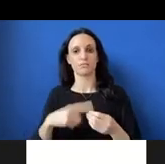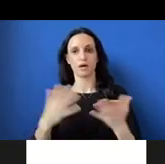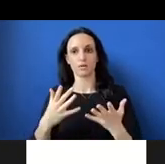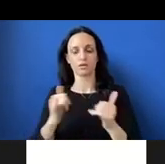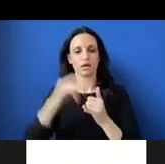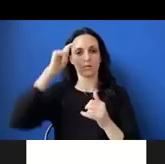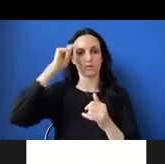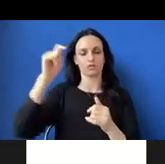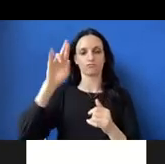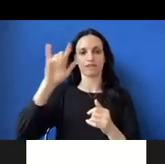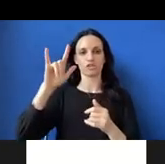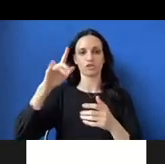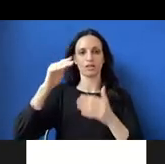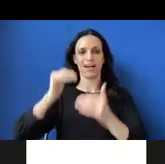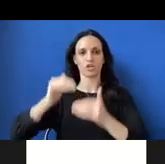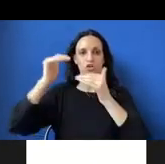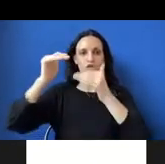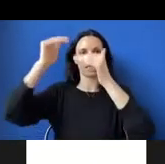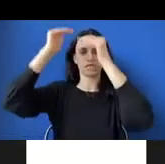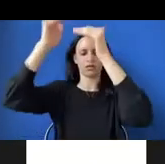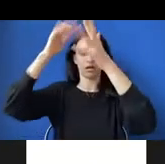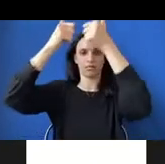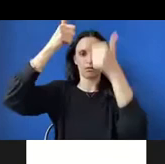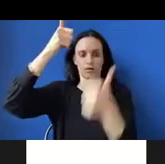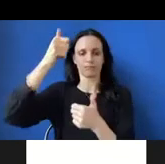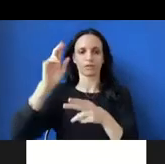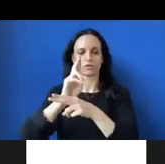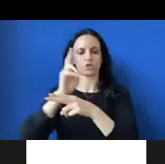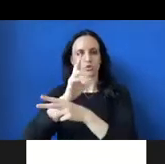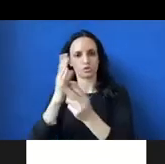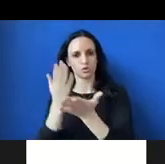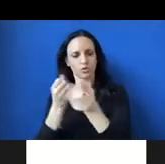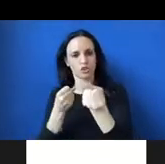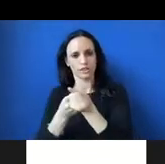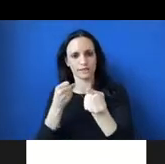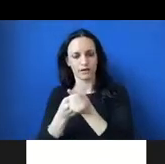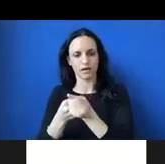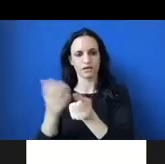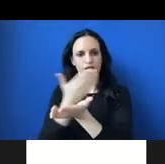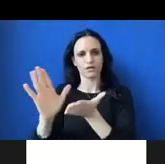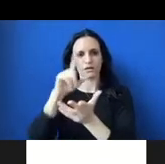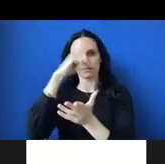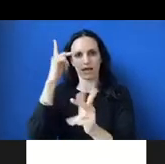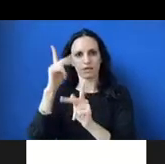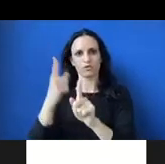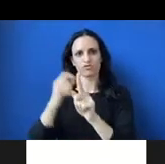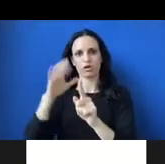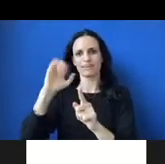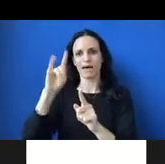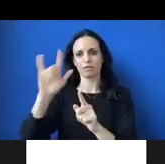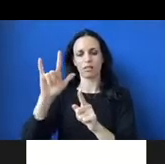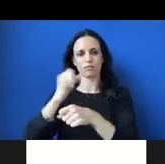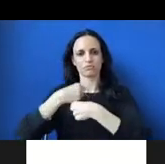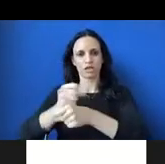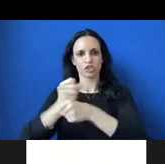racial hierarchy was used to justify the exclusion of black people from capital production, which pretty much excluded black people from the